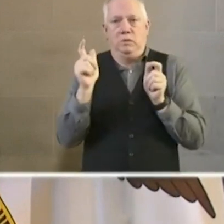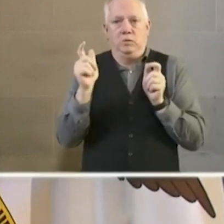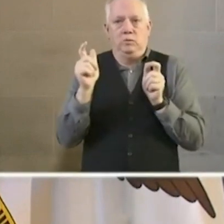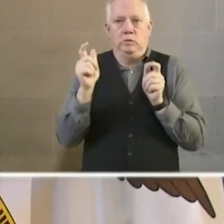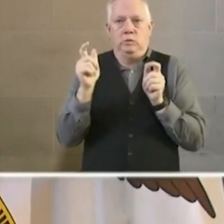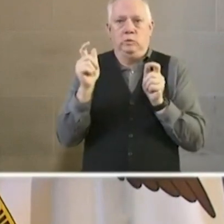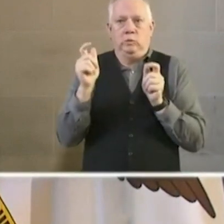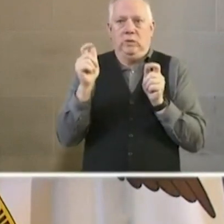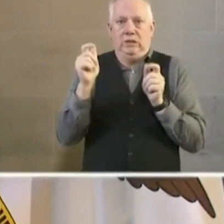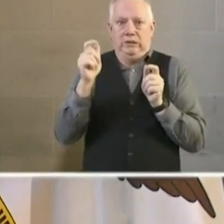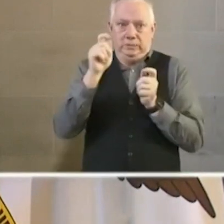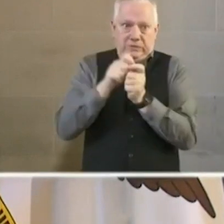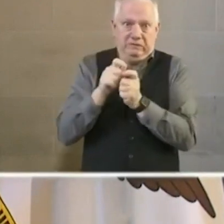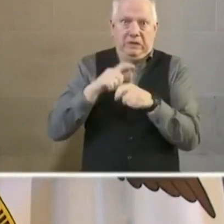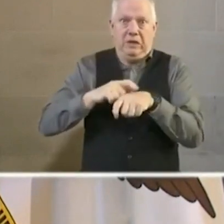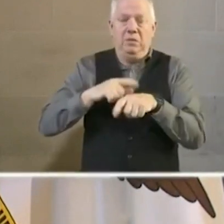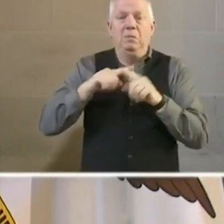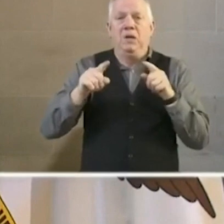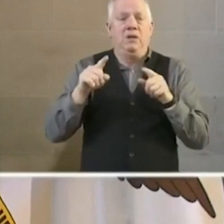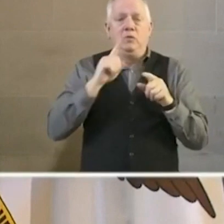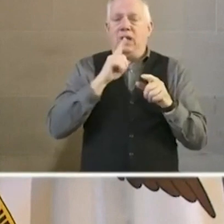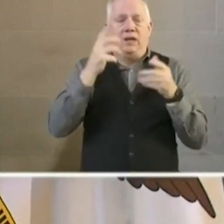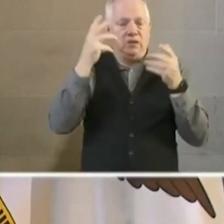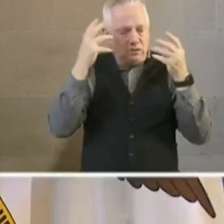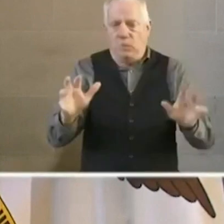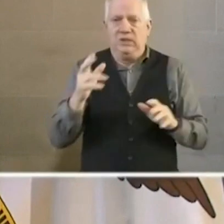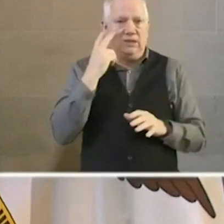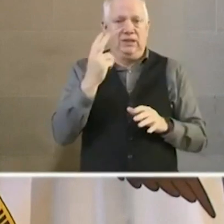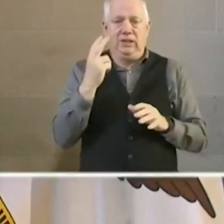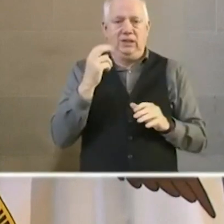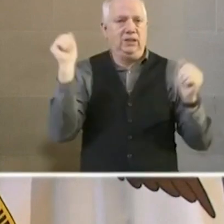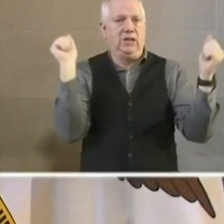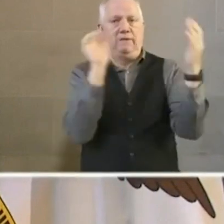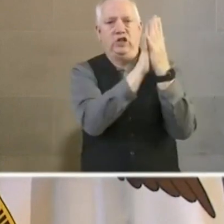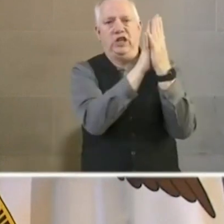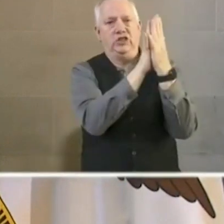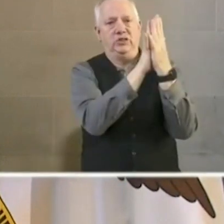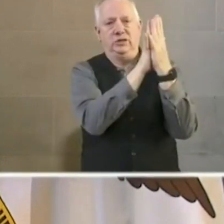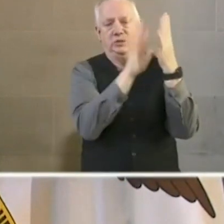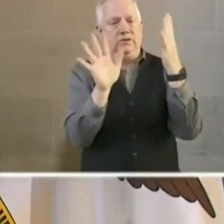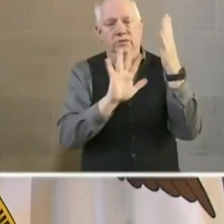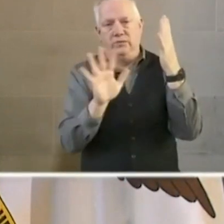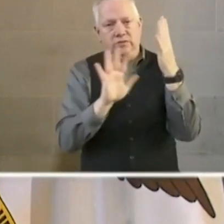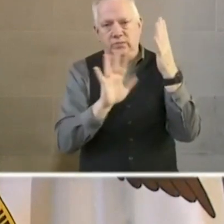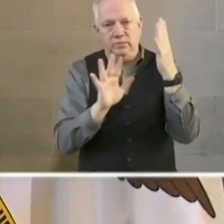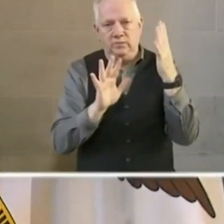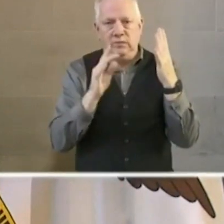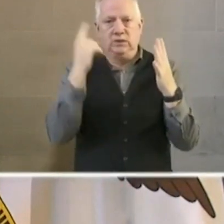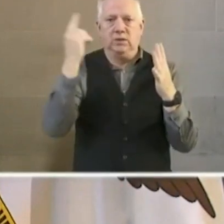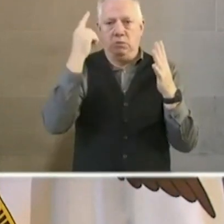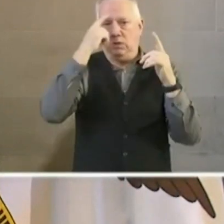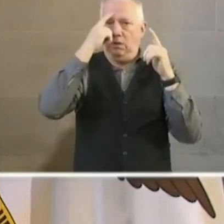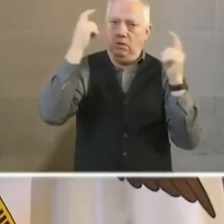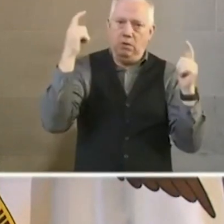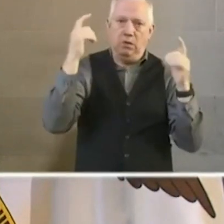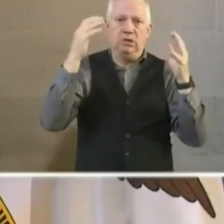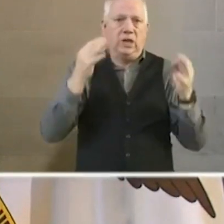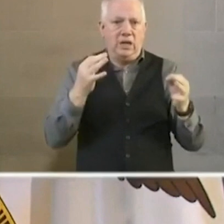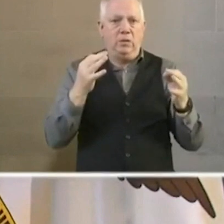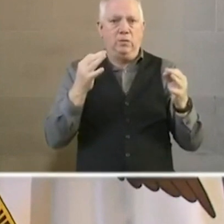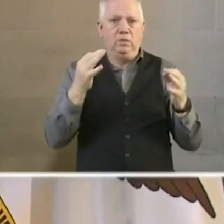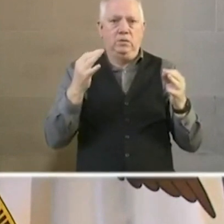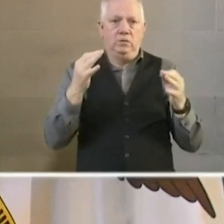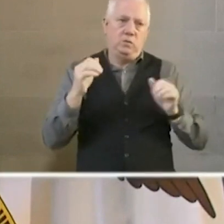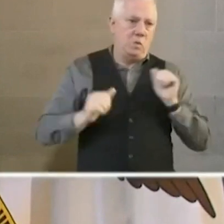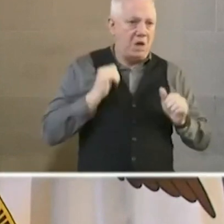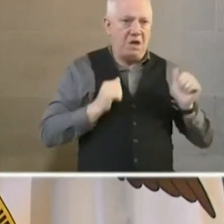any given time. But the last thing I want to see is a confrontation because someone decided that they were going